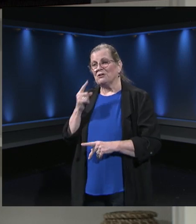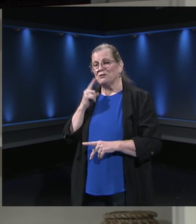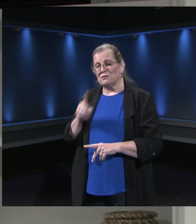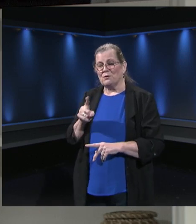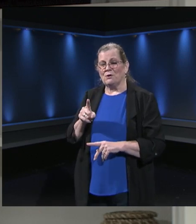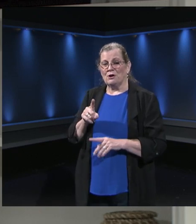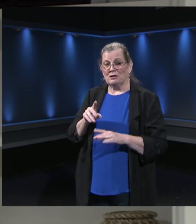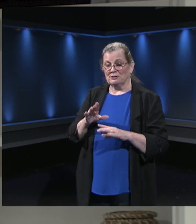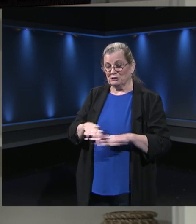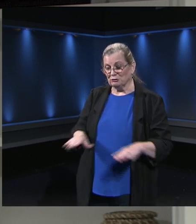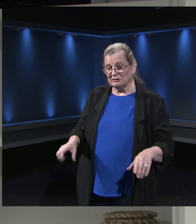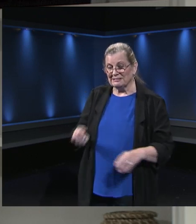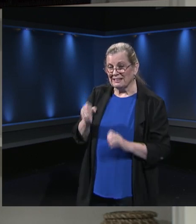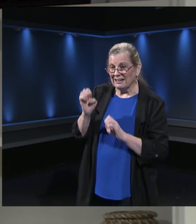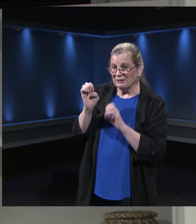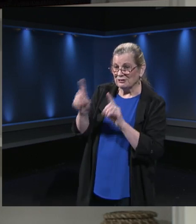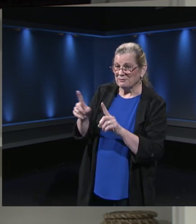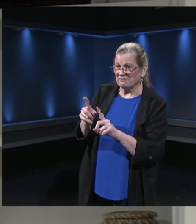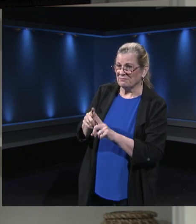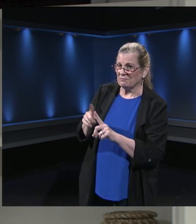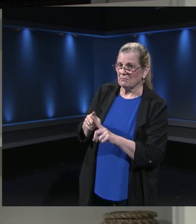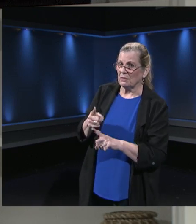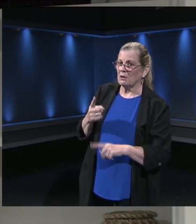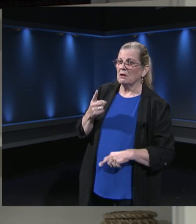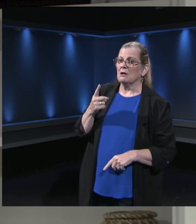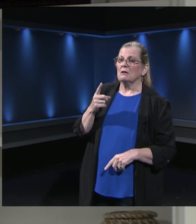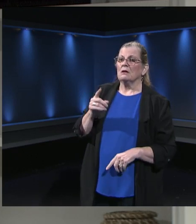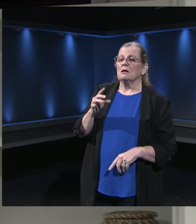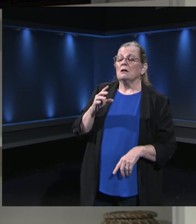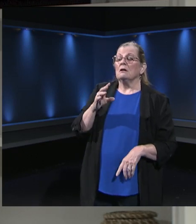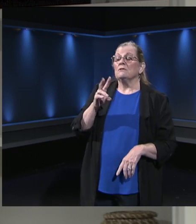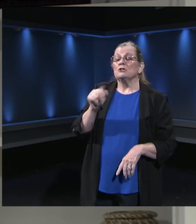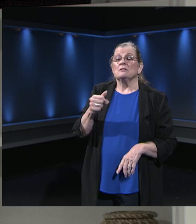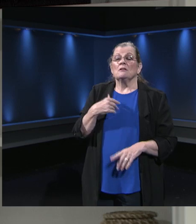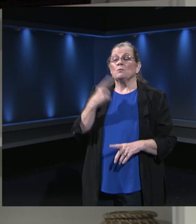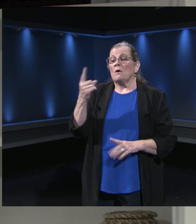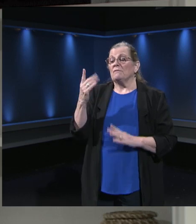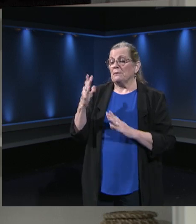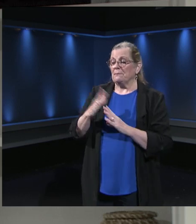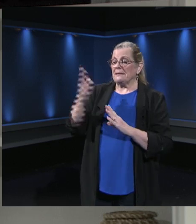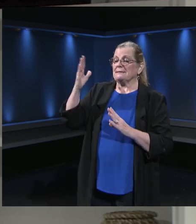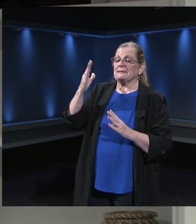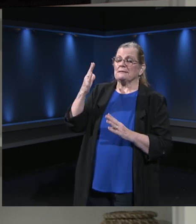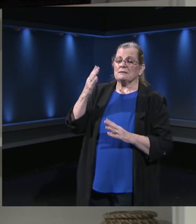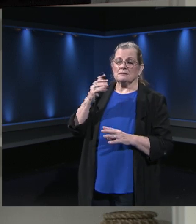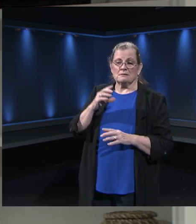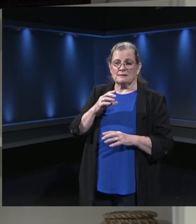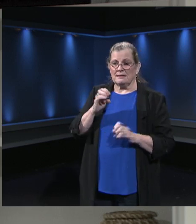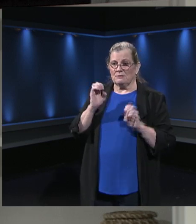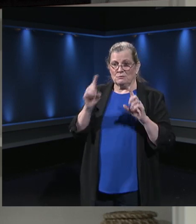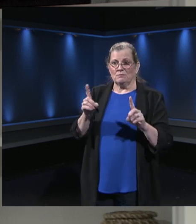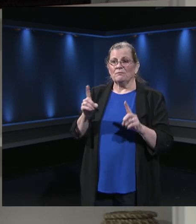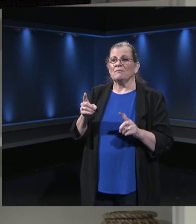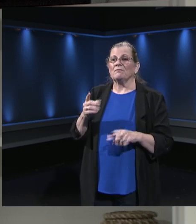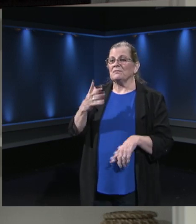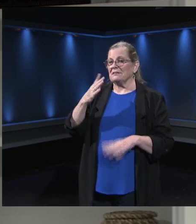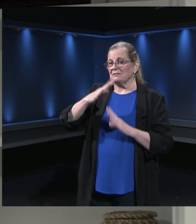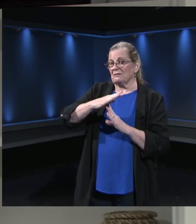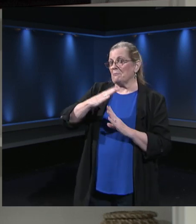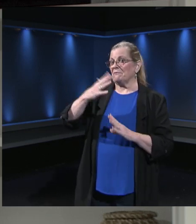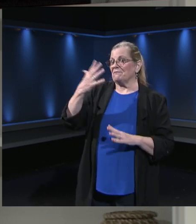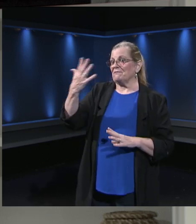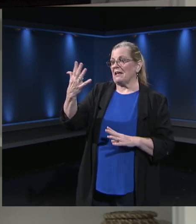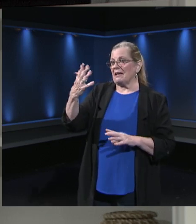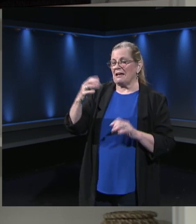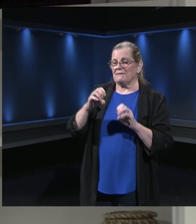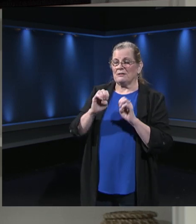Commonwealth has one of, by every ranking imaginable, one of the top five education systems, public education